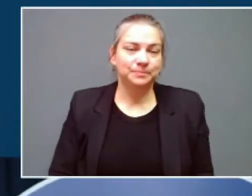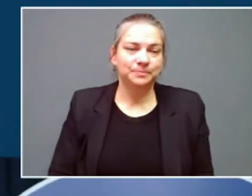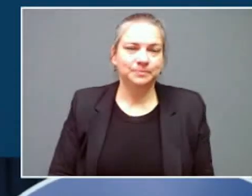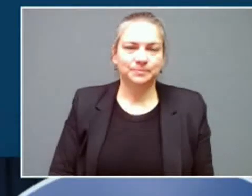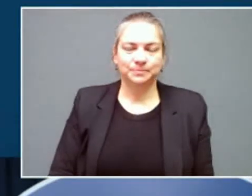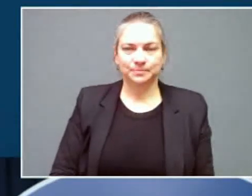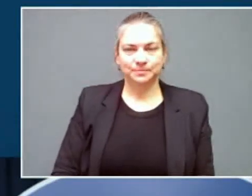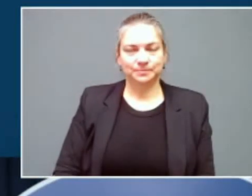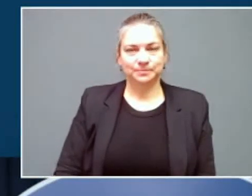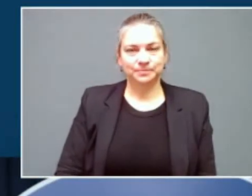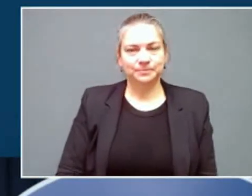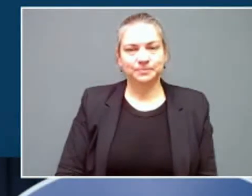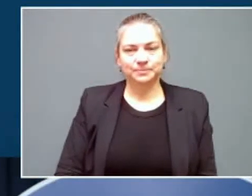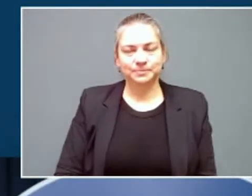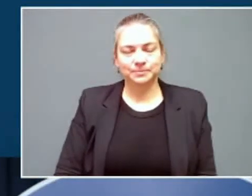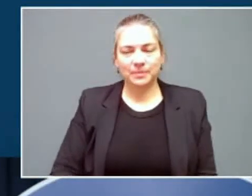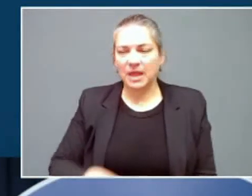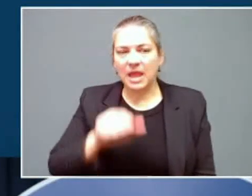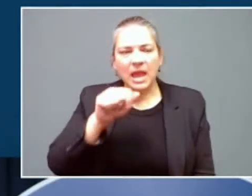And April Rickert.